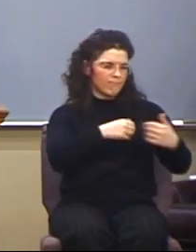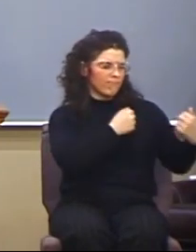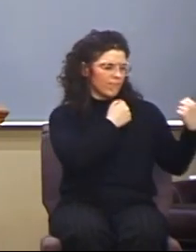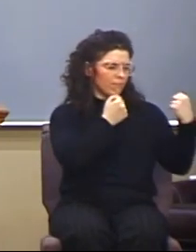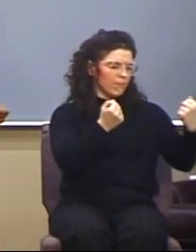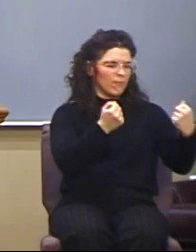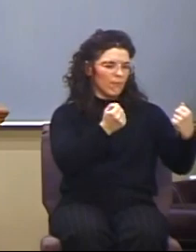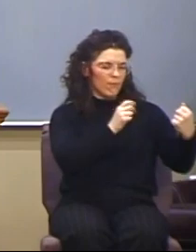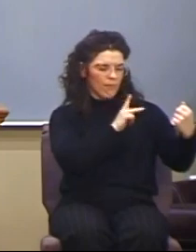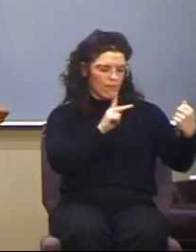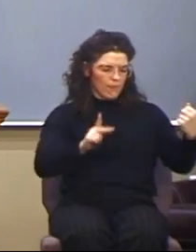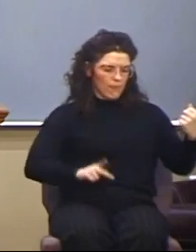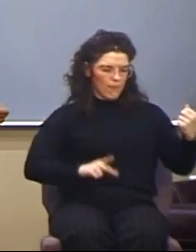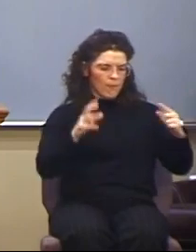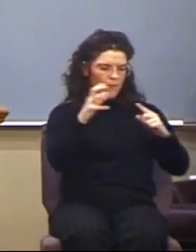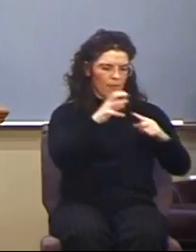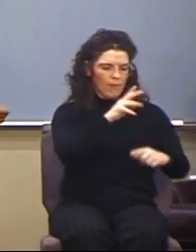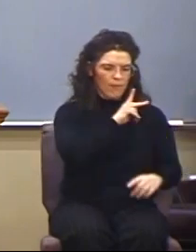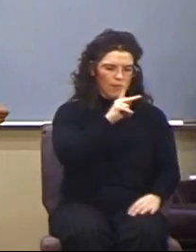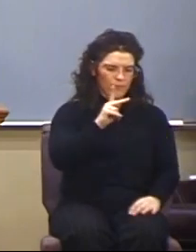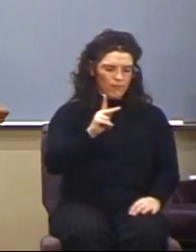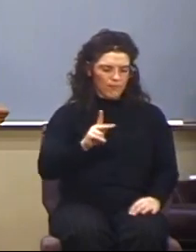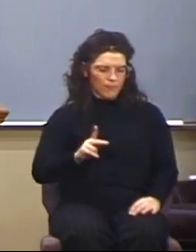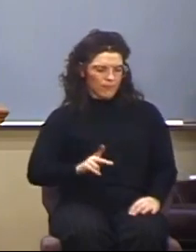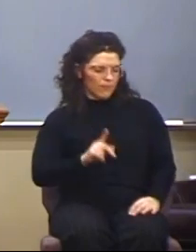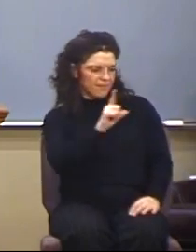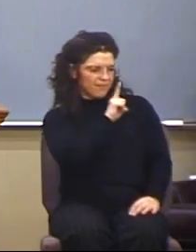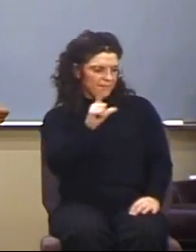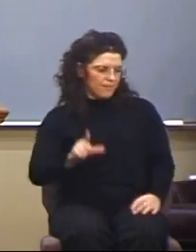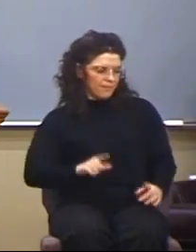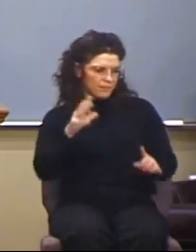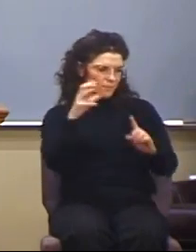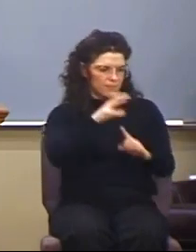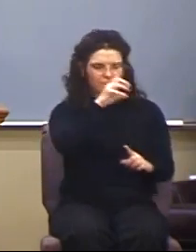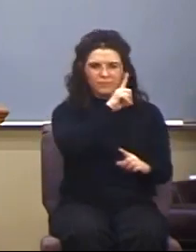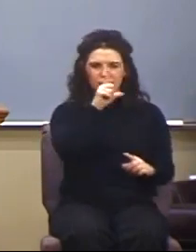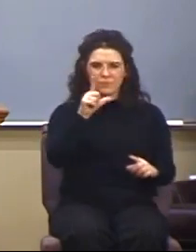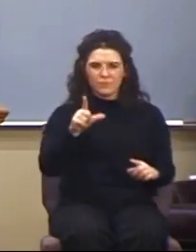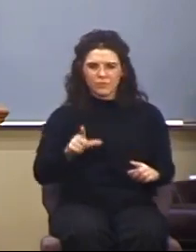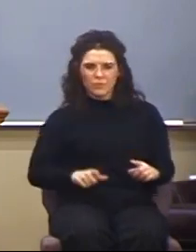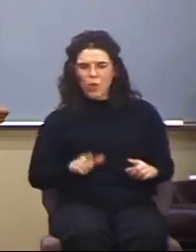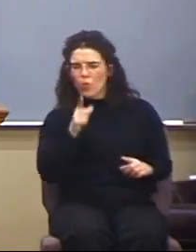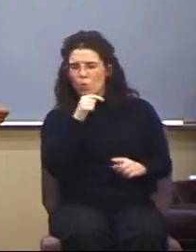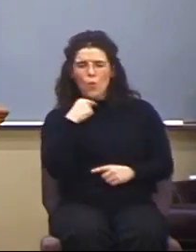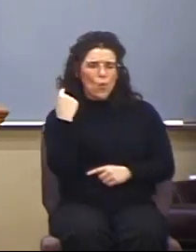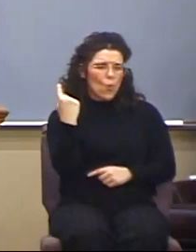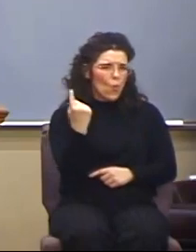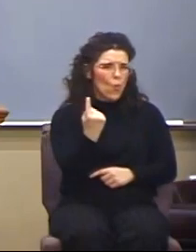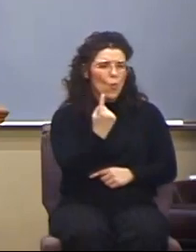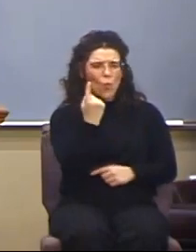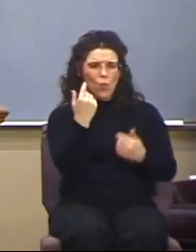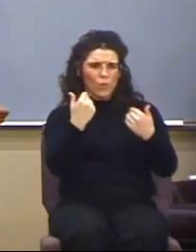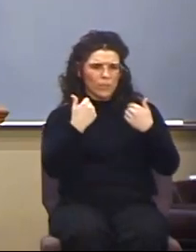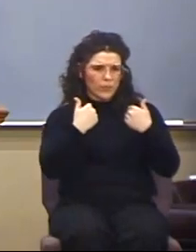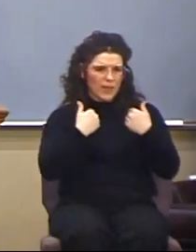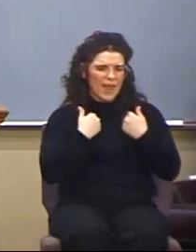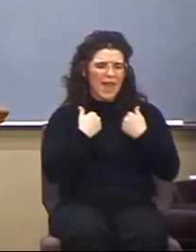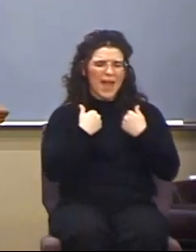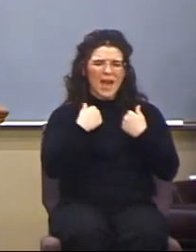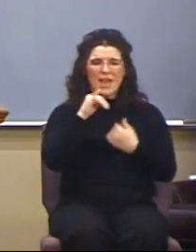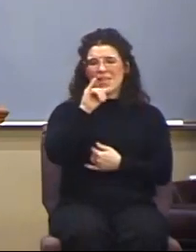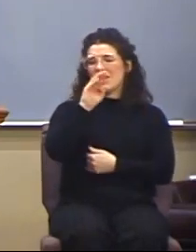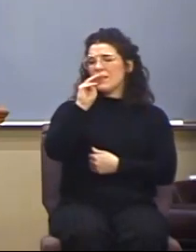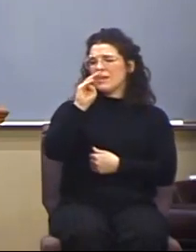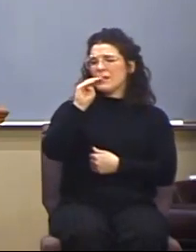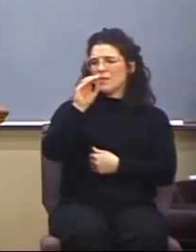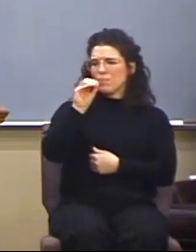the king of kings and Lord of lords who only hath immortality